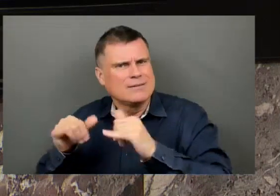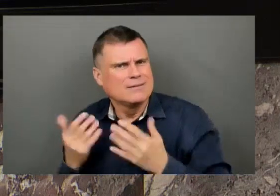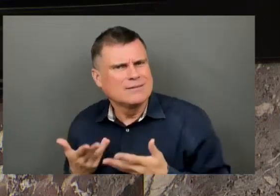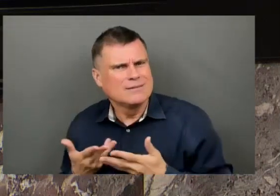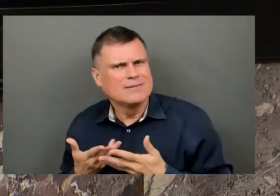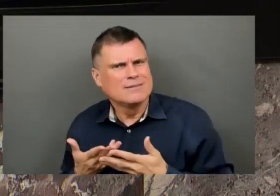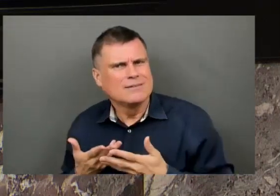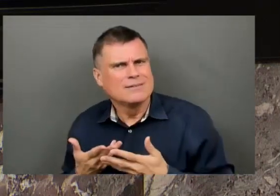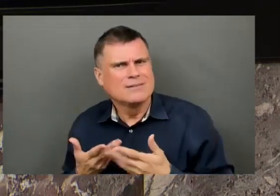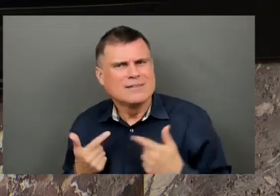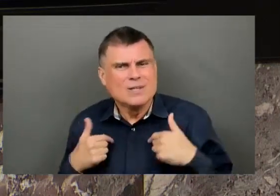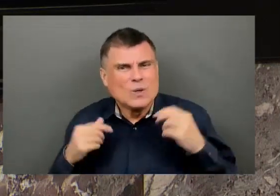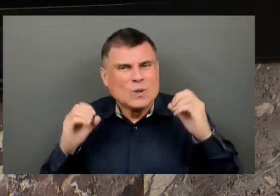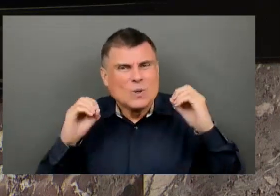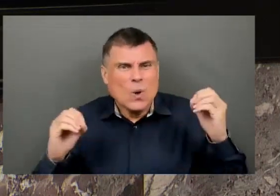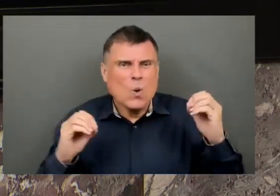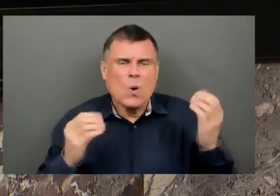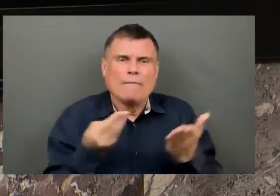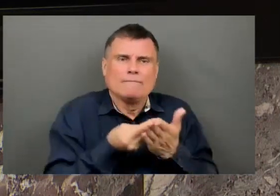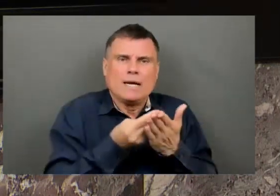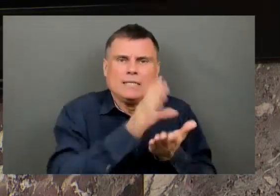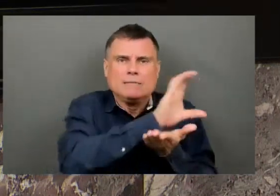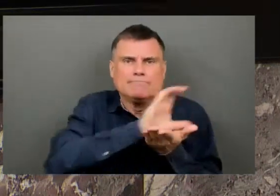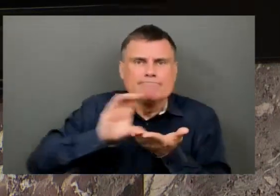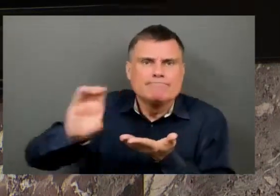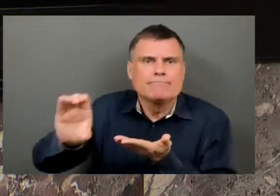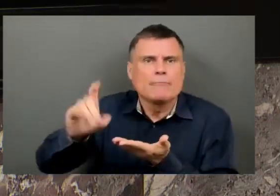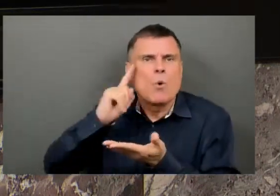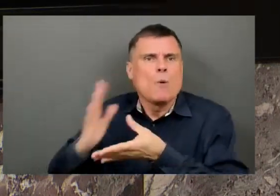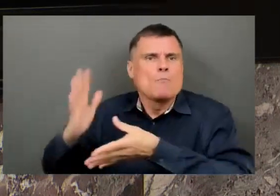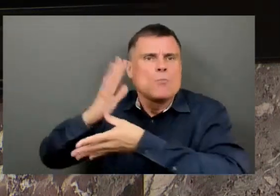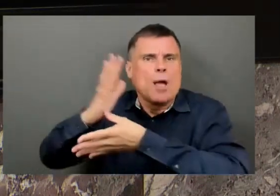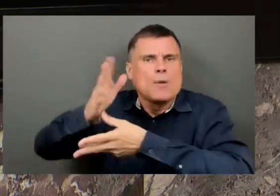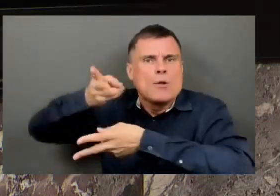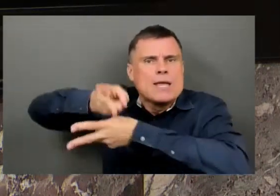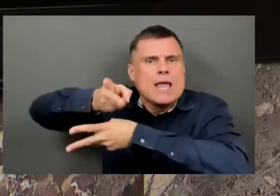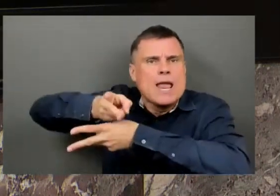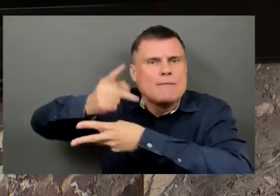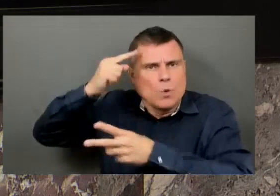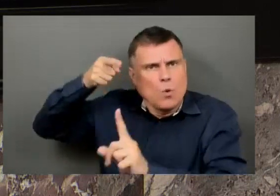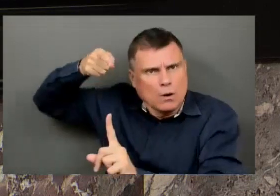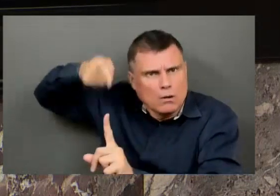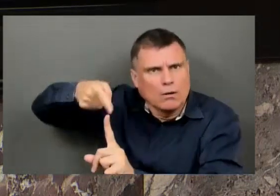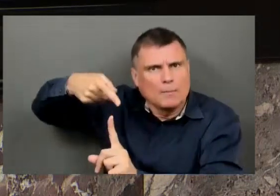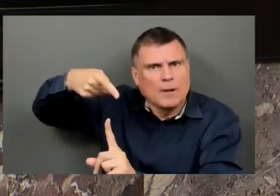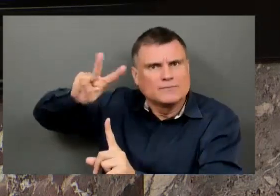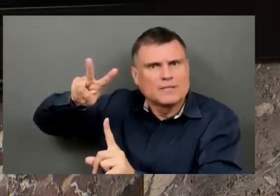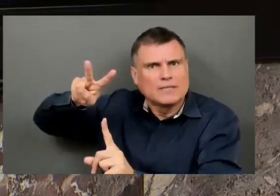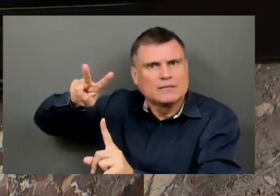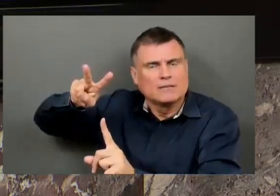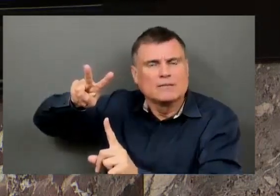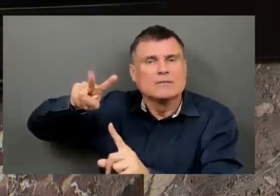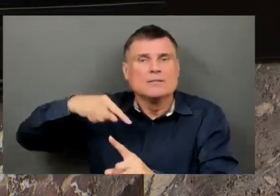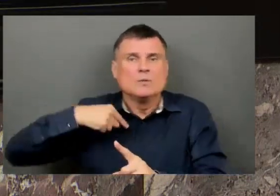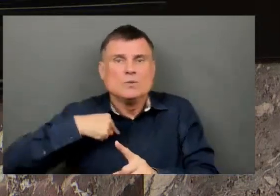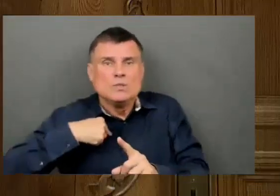of Parksville? And is the minister suggesting that residents in my community start bottle drives and bake sales if they want to get primary care?